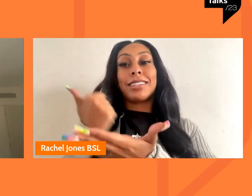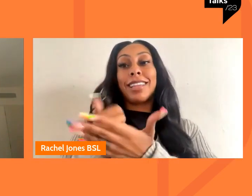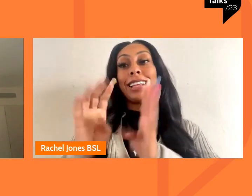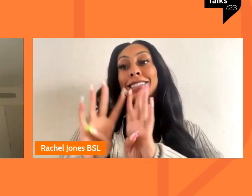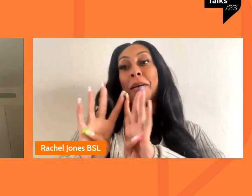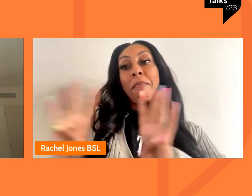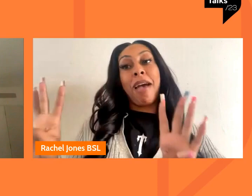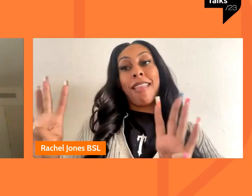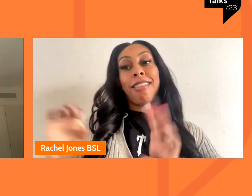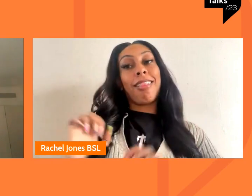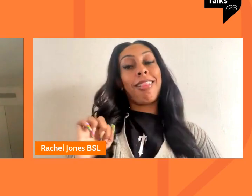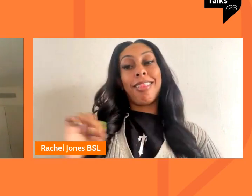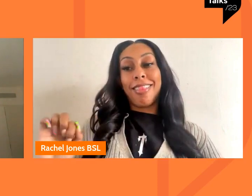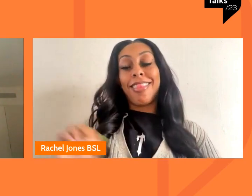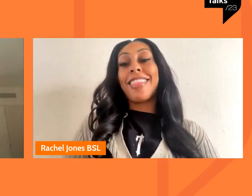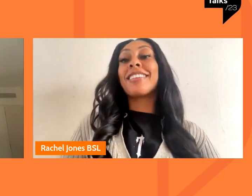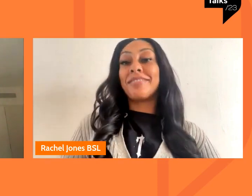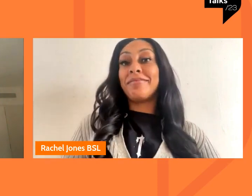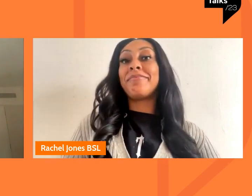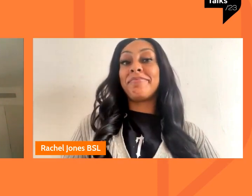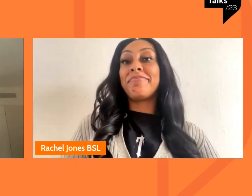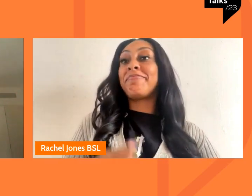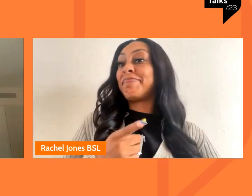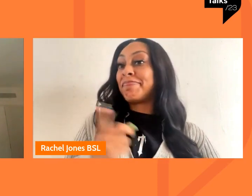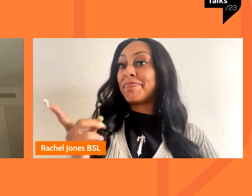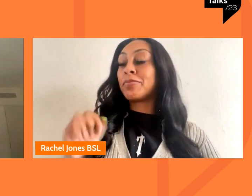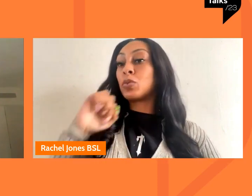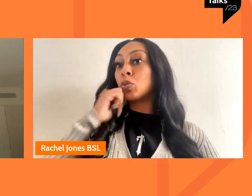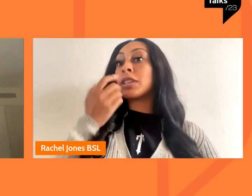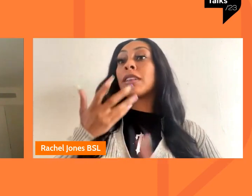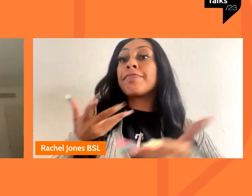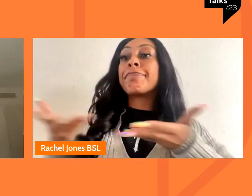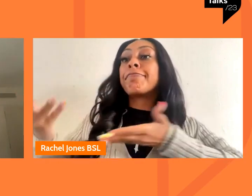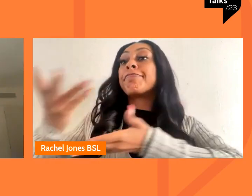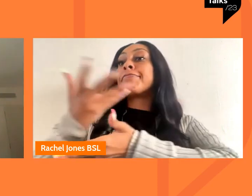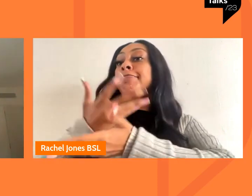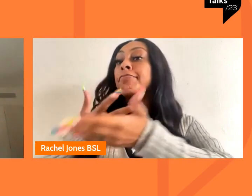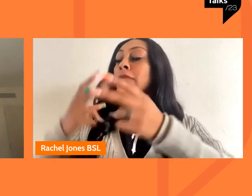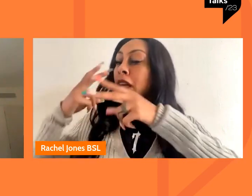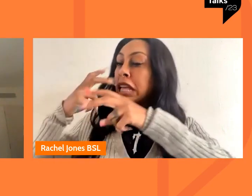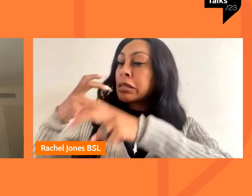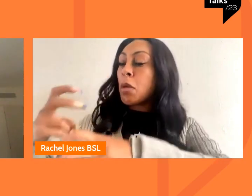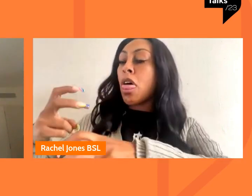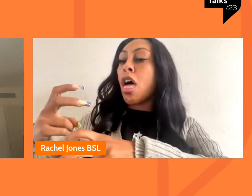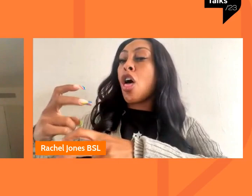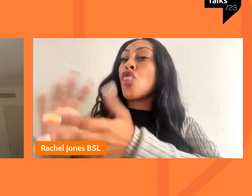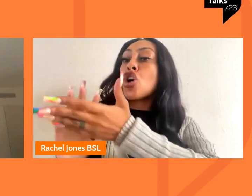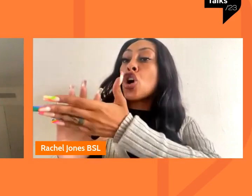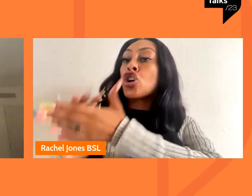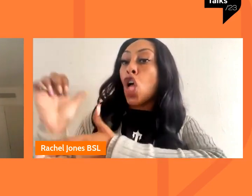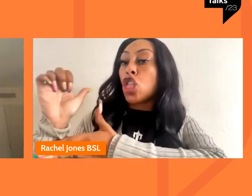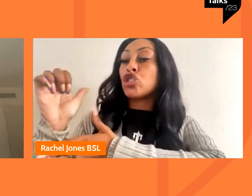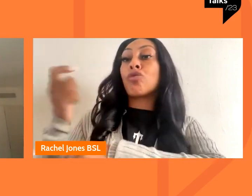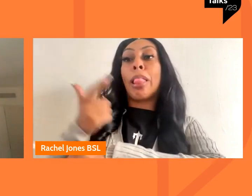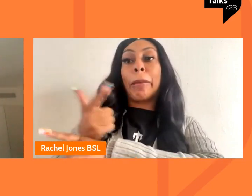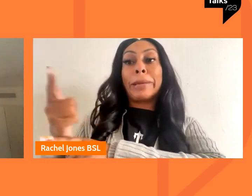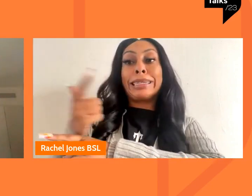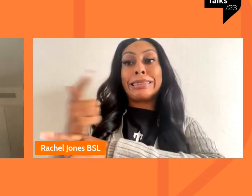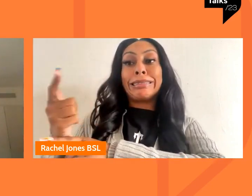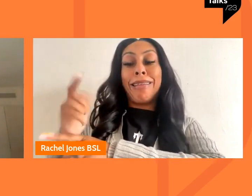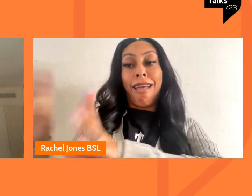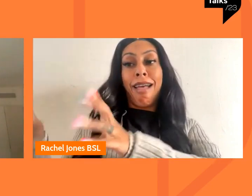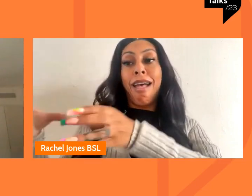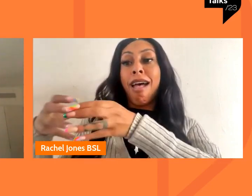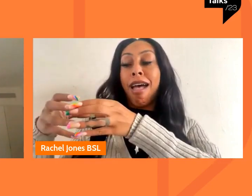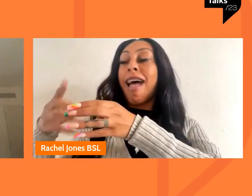uh to discuss and explore how we in the cultural and media sectors can better nurture local